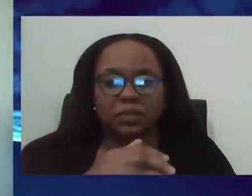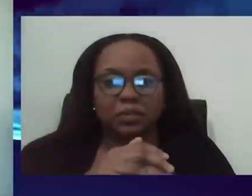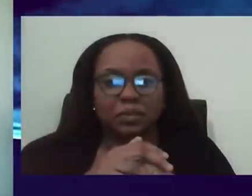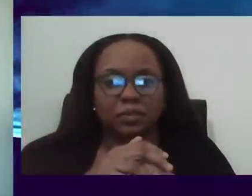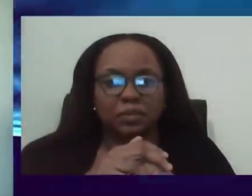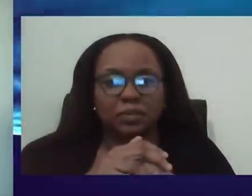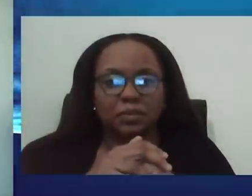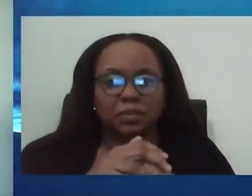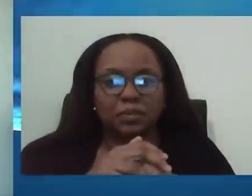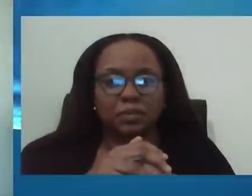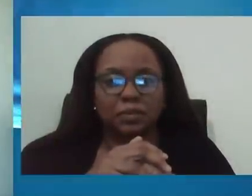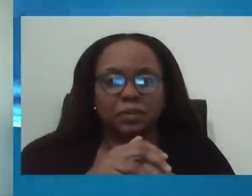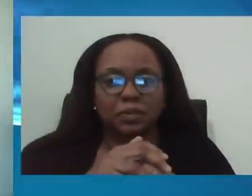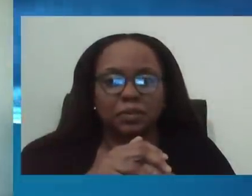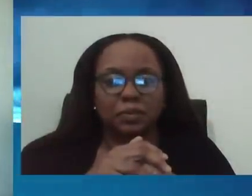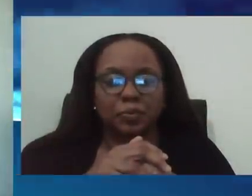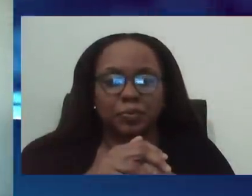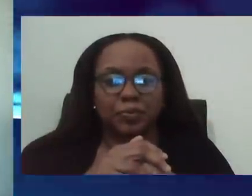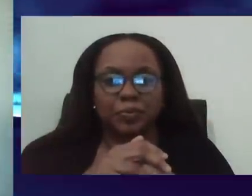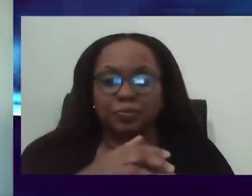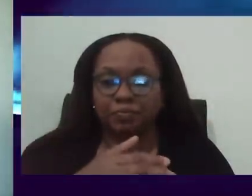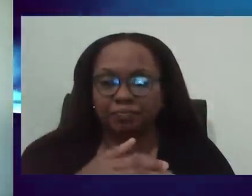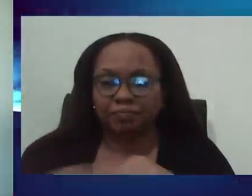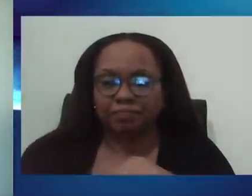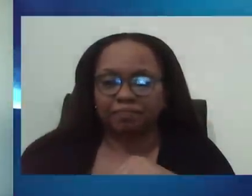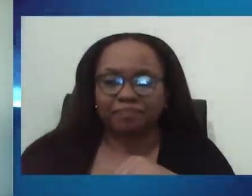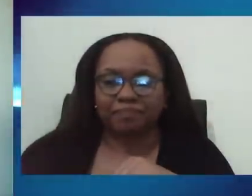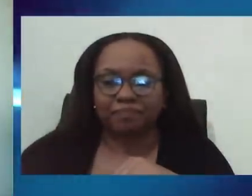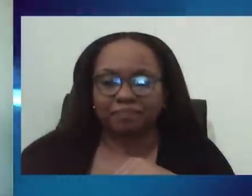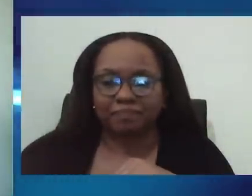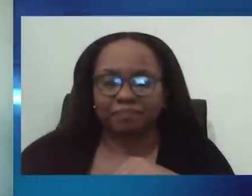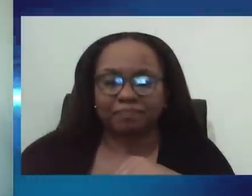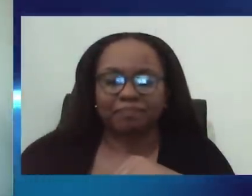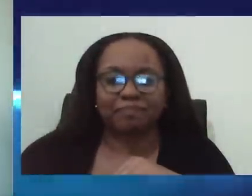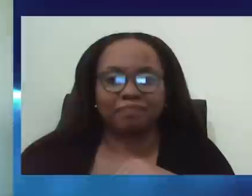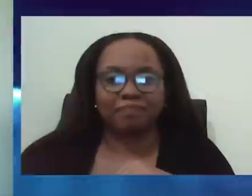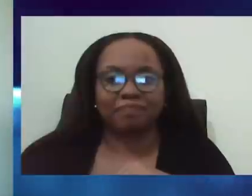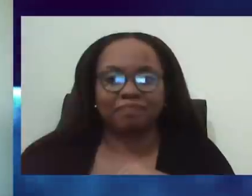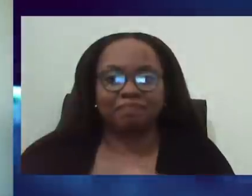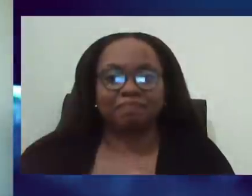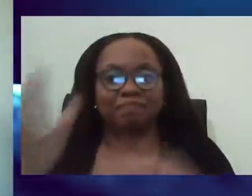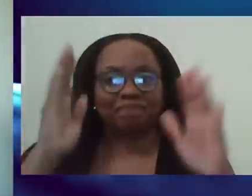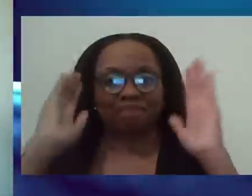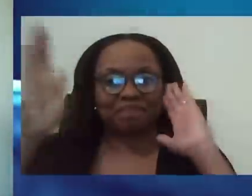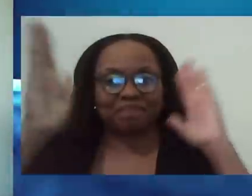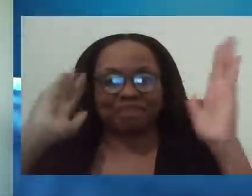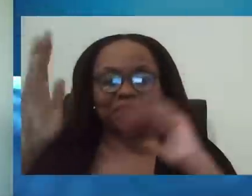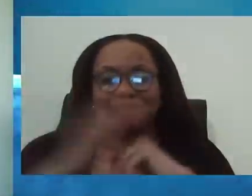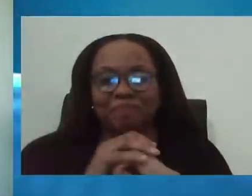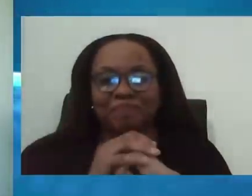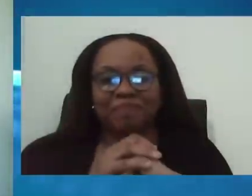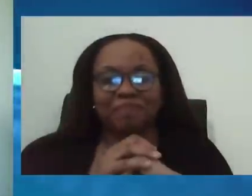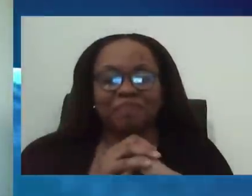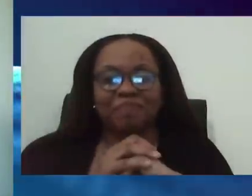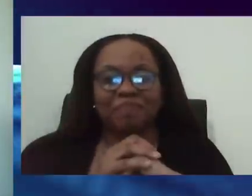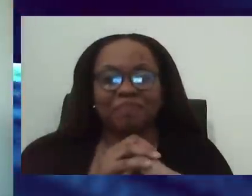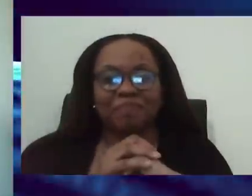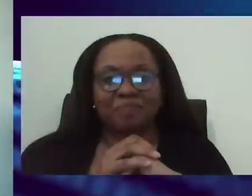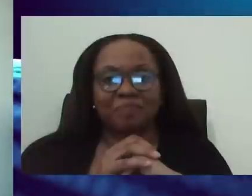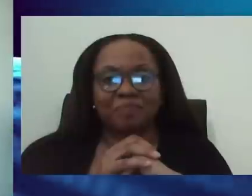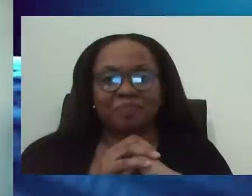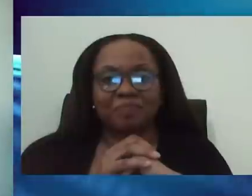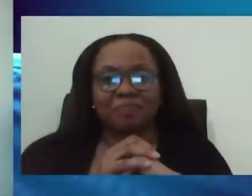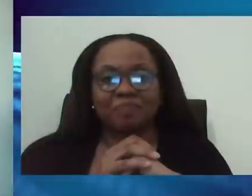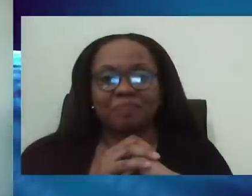Go ahead. Hello? Go ahead. Yes. Hi, Dr. Granderson. Based on the information provided by Dr. Sobas Branham